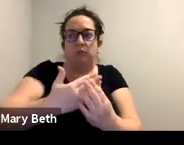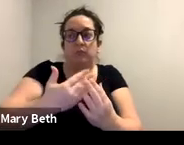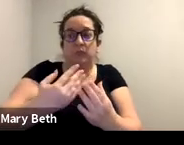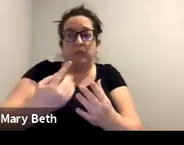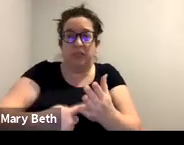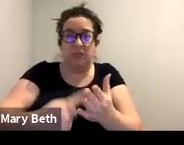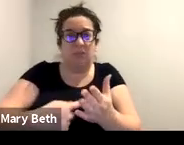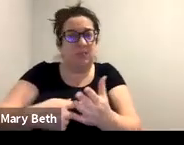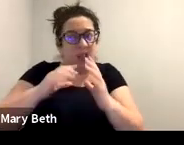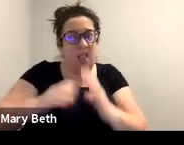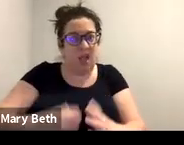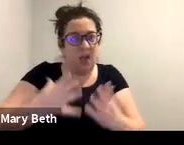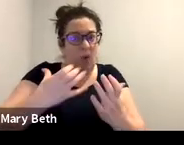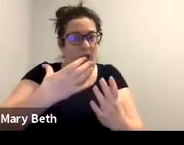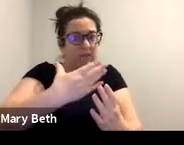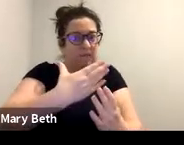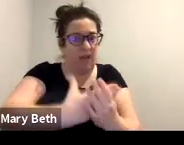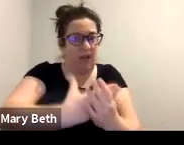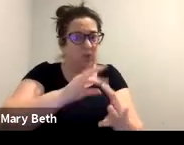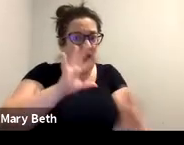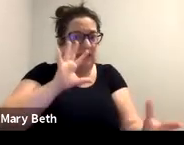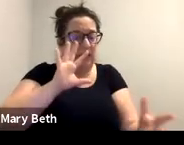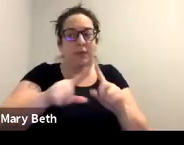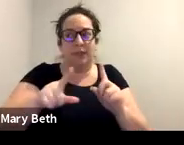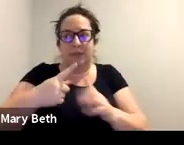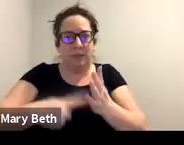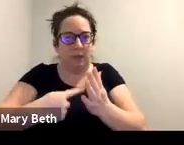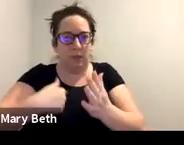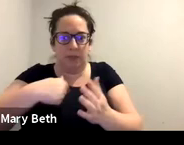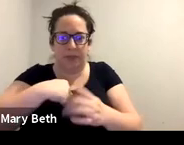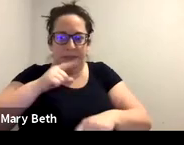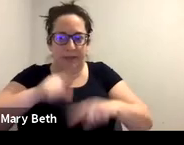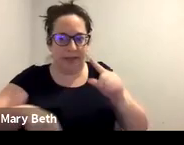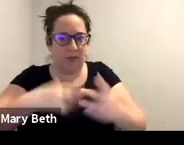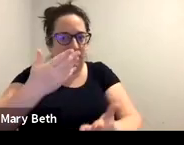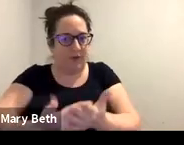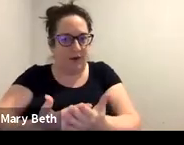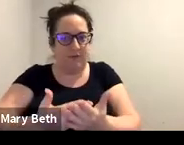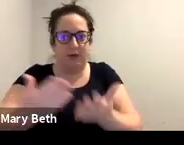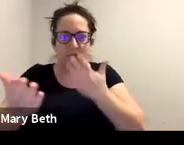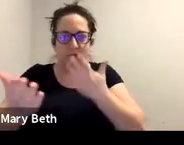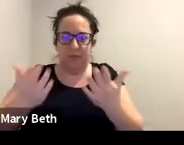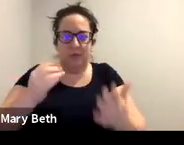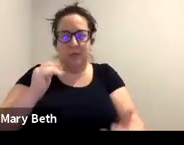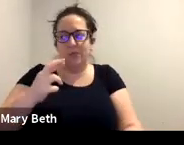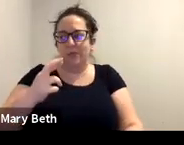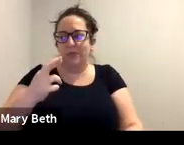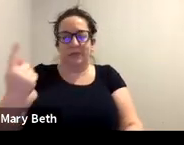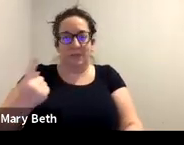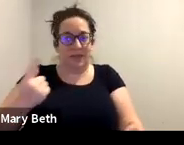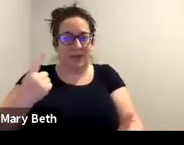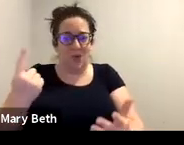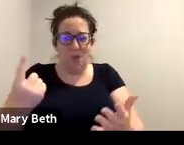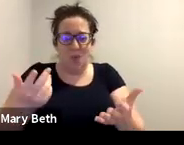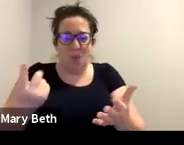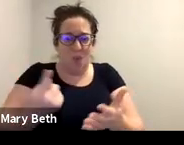um, for a number of things, um, to verify somebody's getting services, um, can always help, you know, and keeping them even